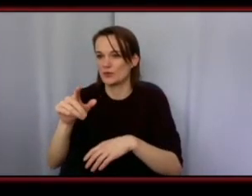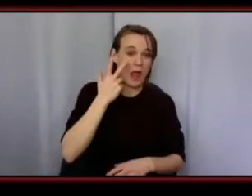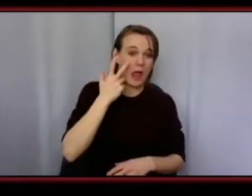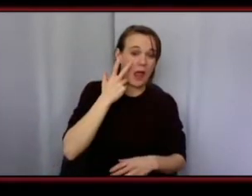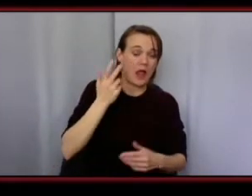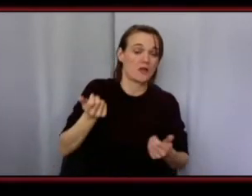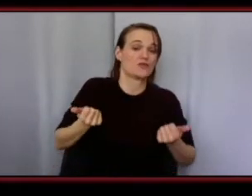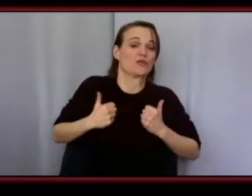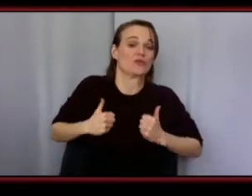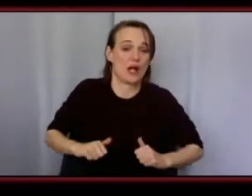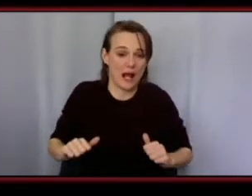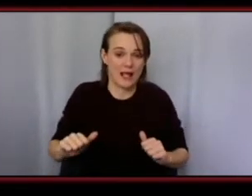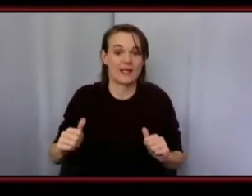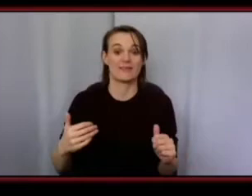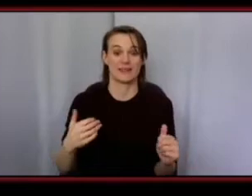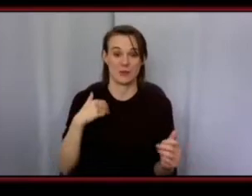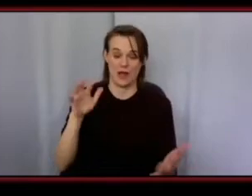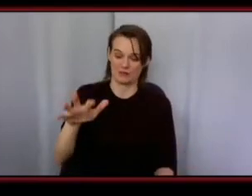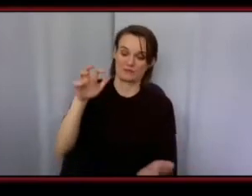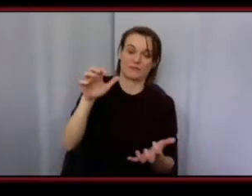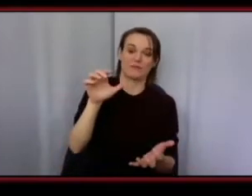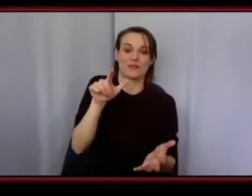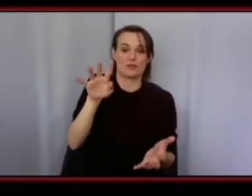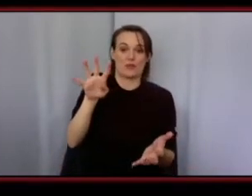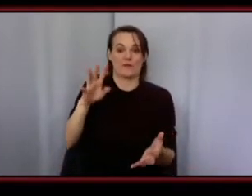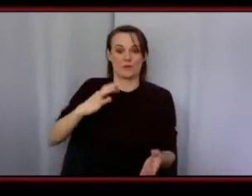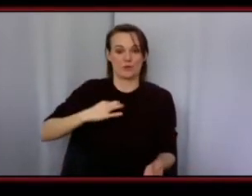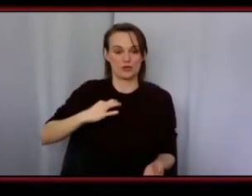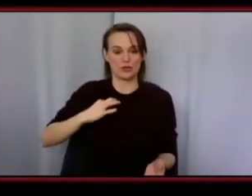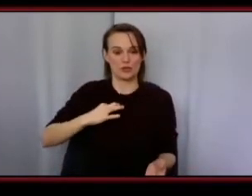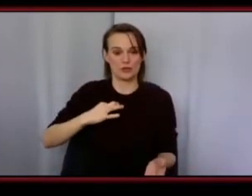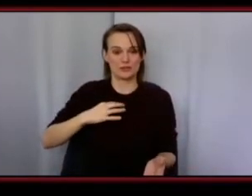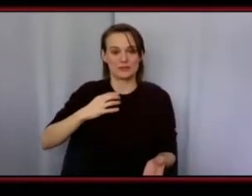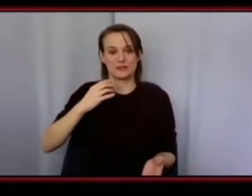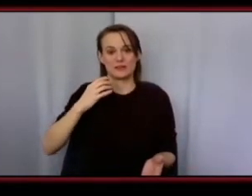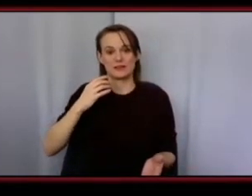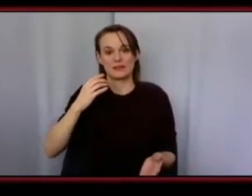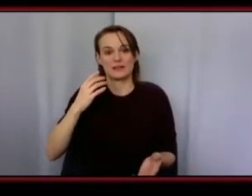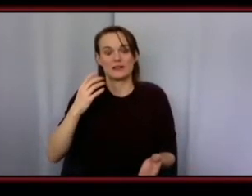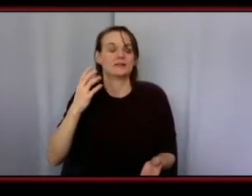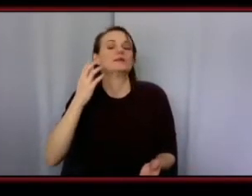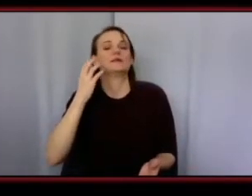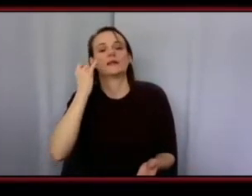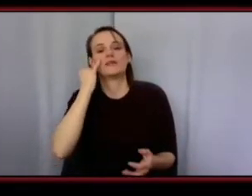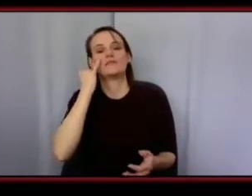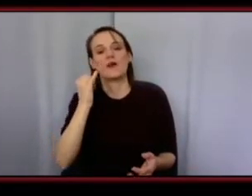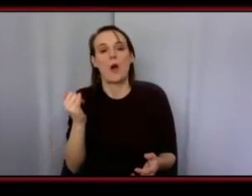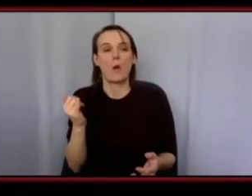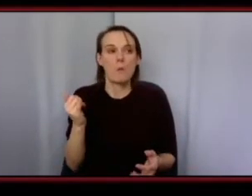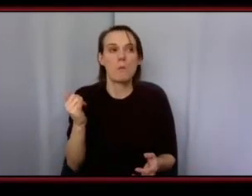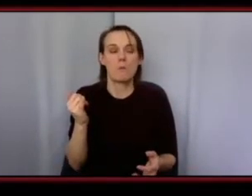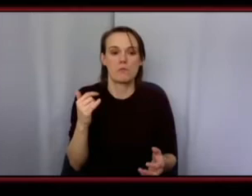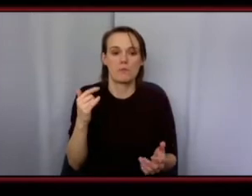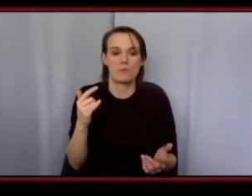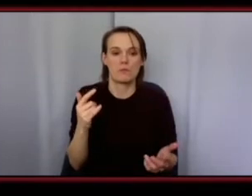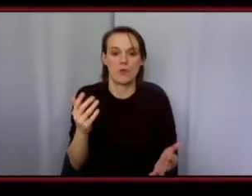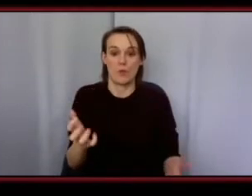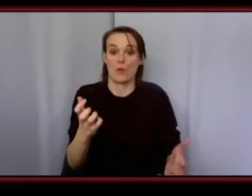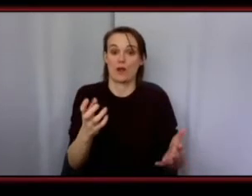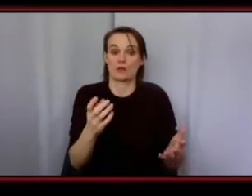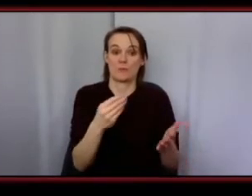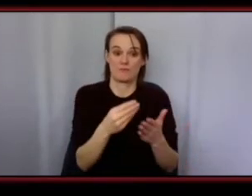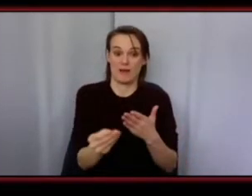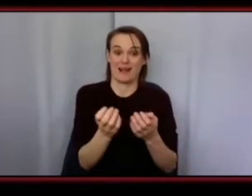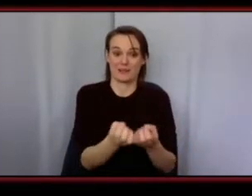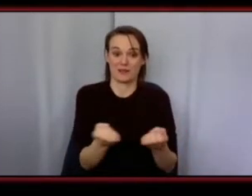and then you got 24 shirts just to see how it goes and then from there if if you see if you see a fit to like get them um the equipment